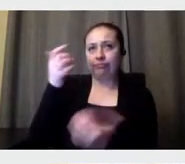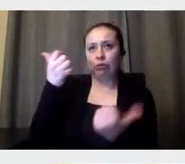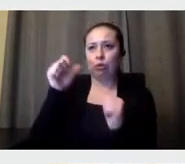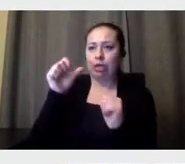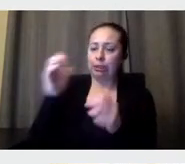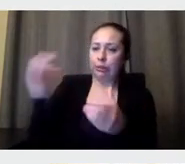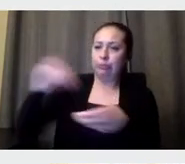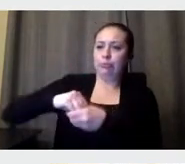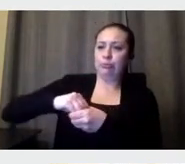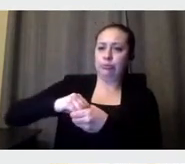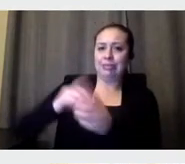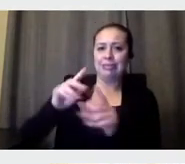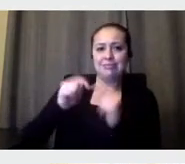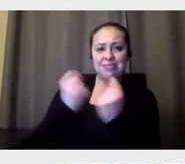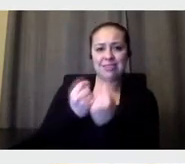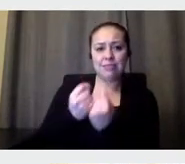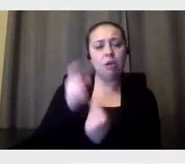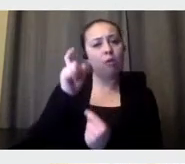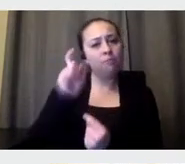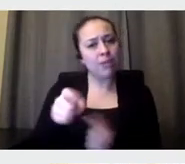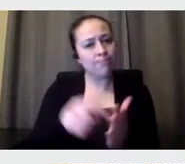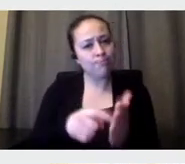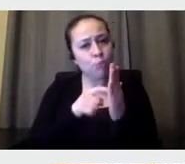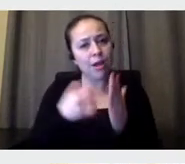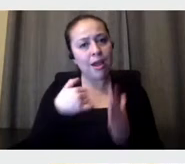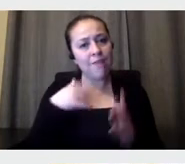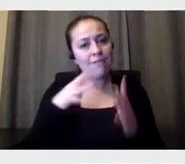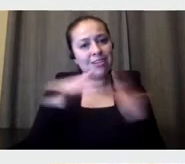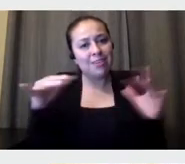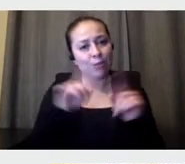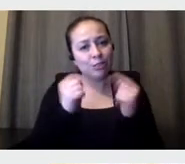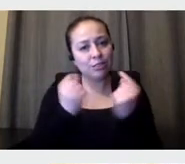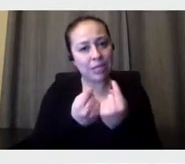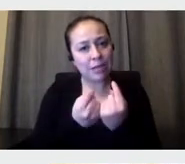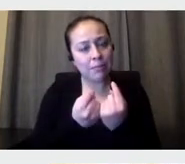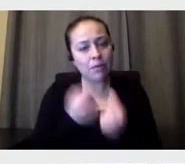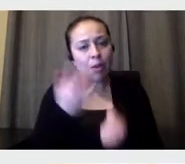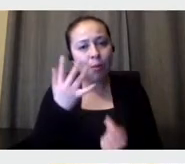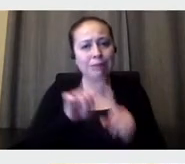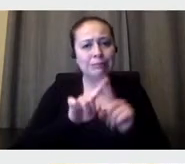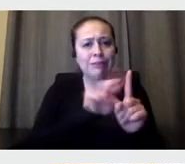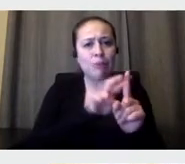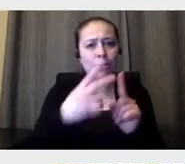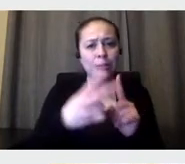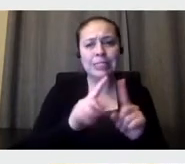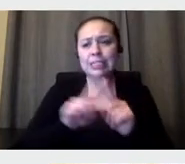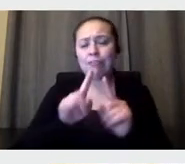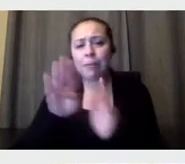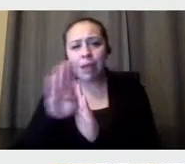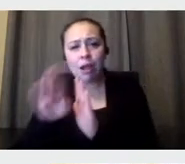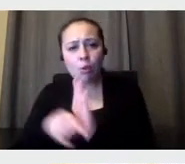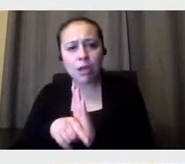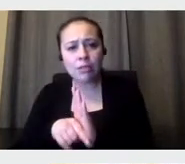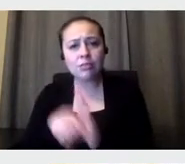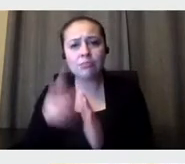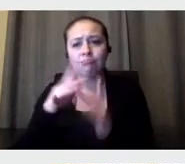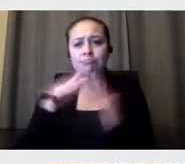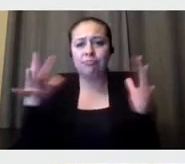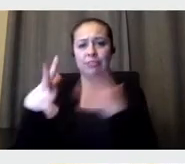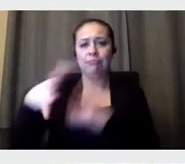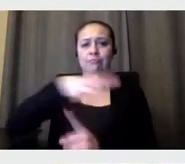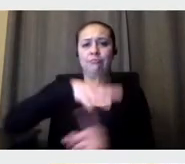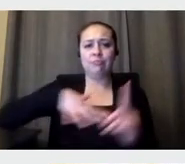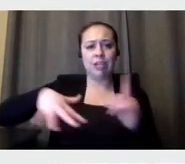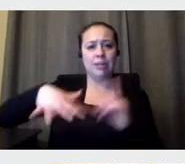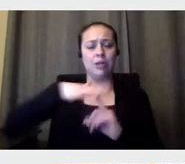in order to design for a device for a diverse environment. So diversity is, is, is, is very